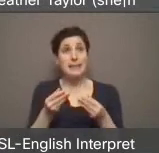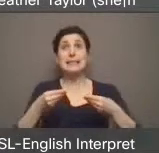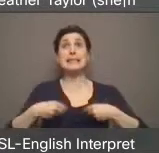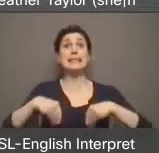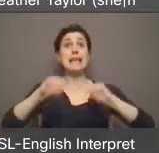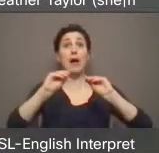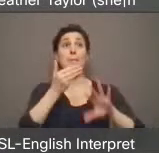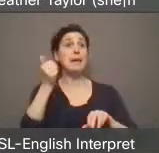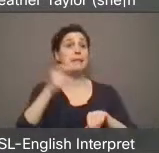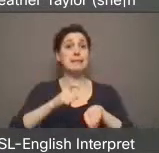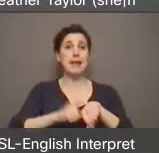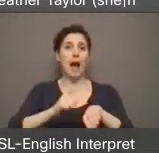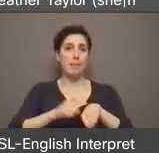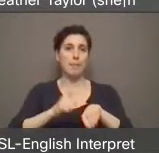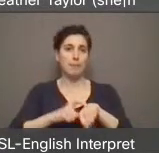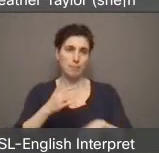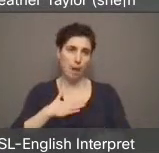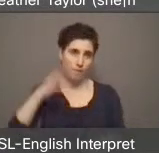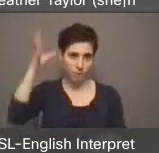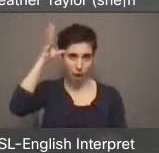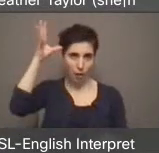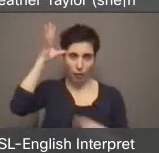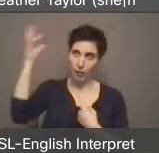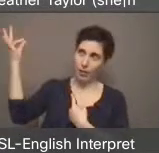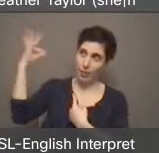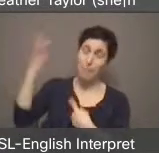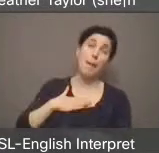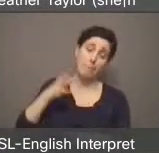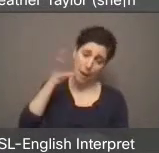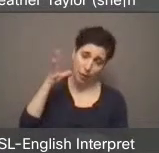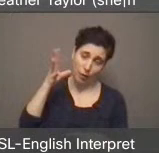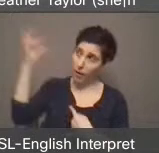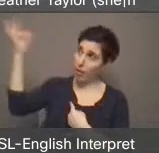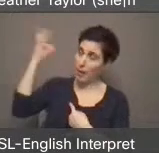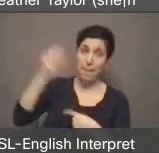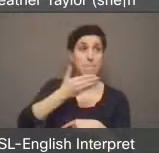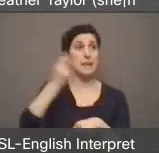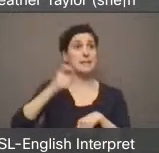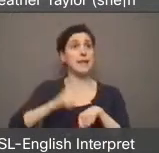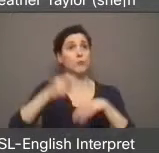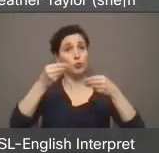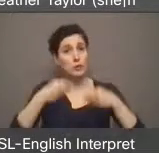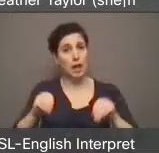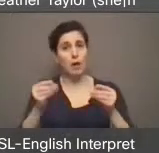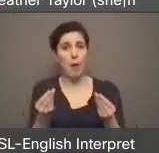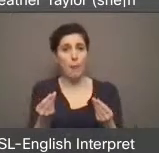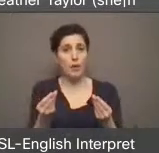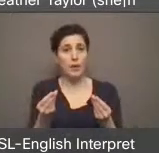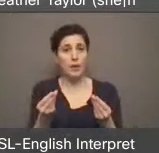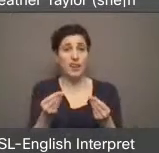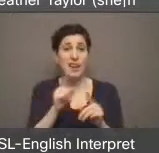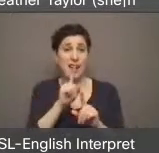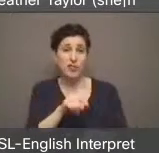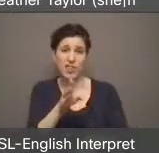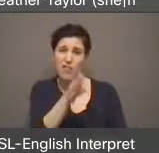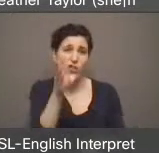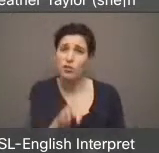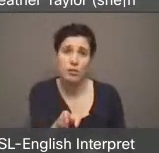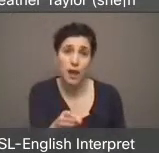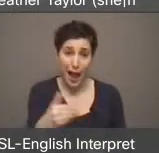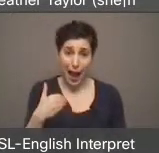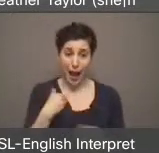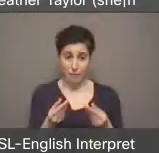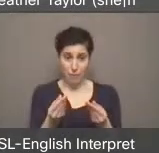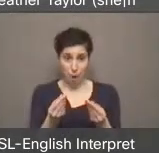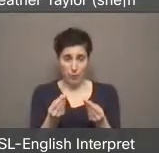old investment thing that my father would say to me, my mother would say to me. And the answer is never, right? So if you have real estate, use